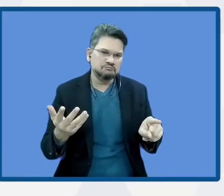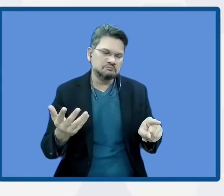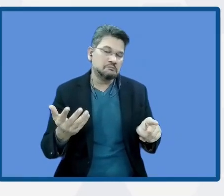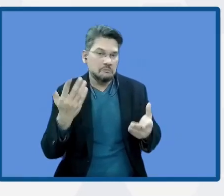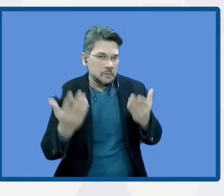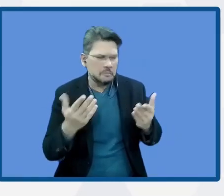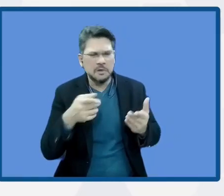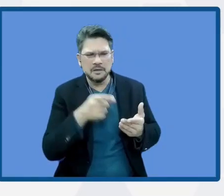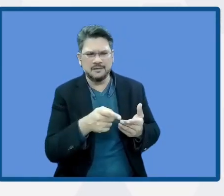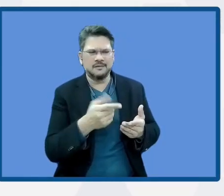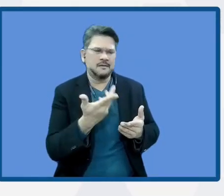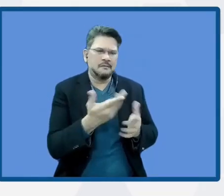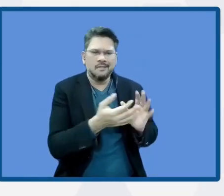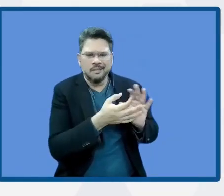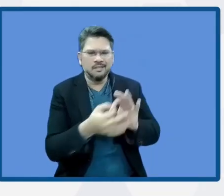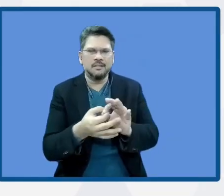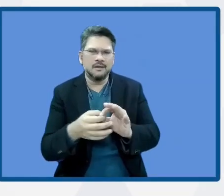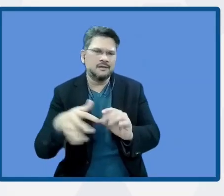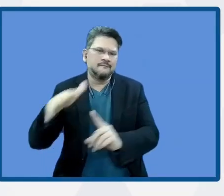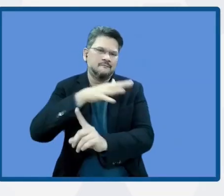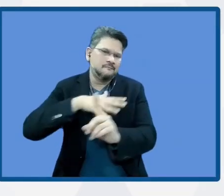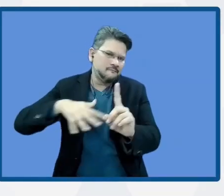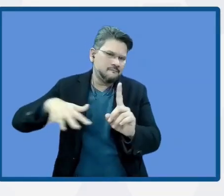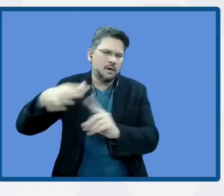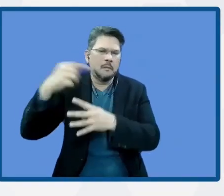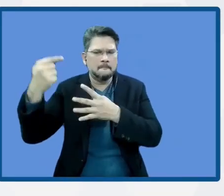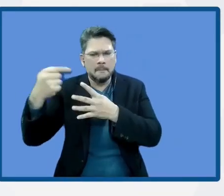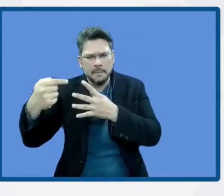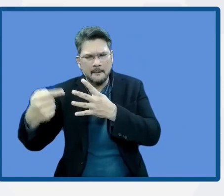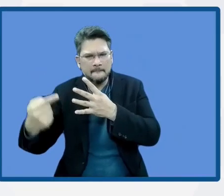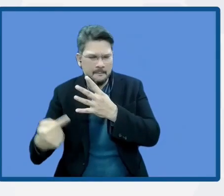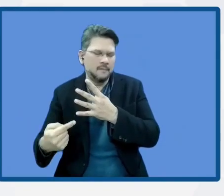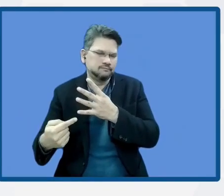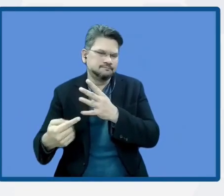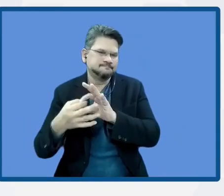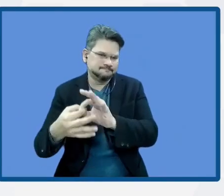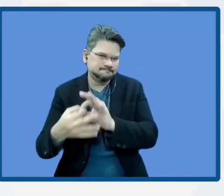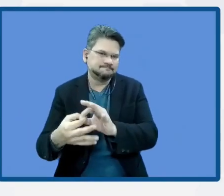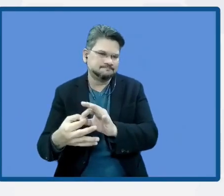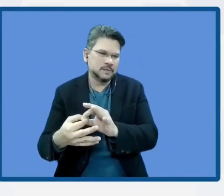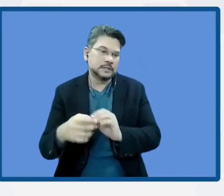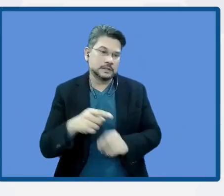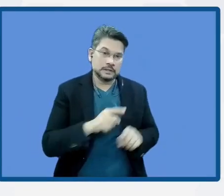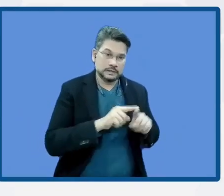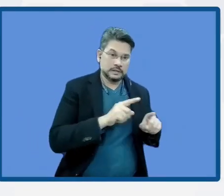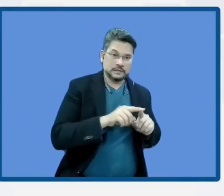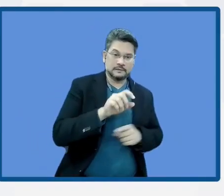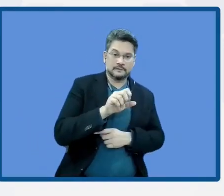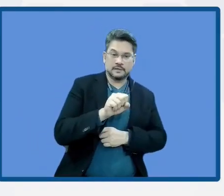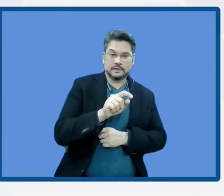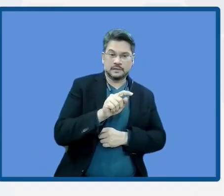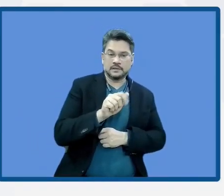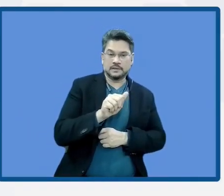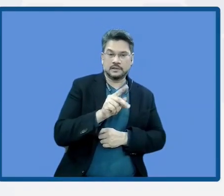aspects. And in addition to continue with the different stakeholders, I have already mentioned, is how